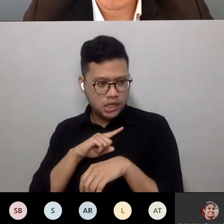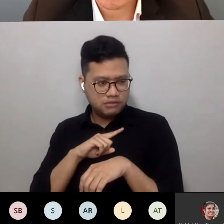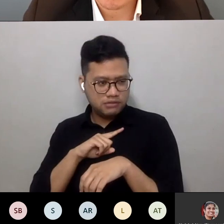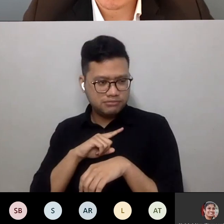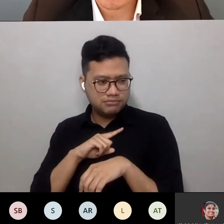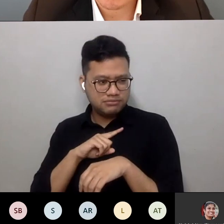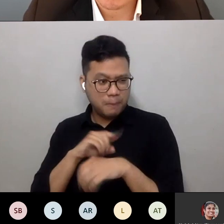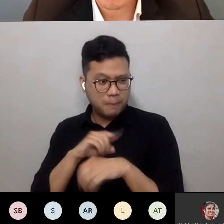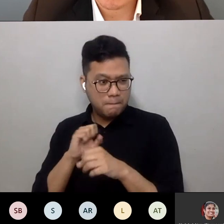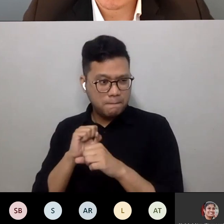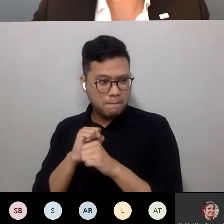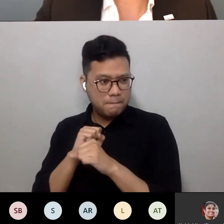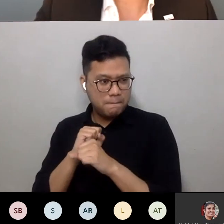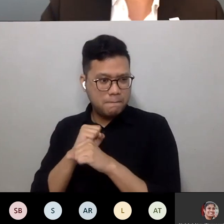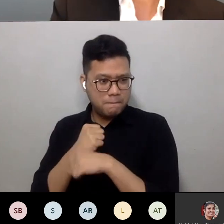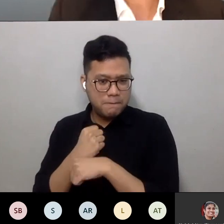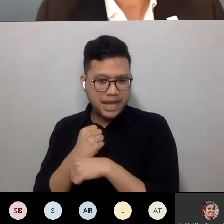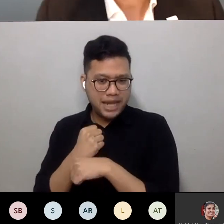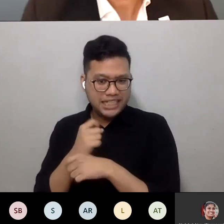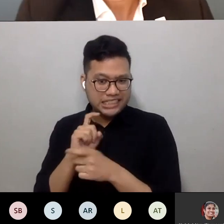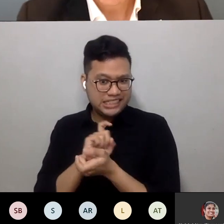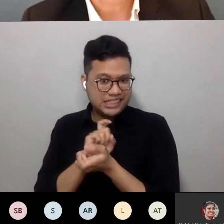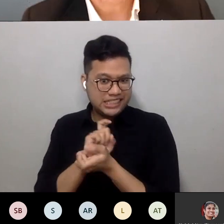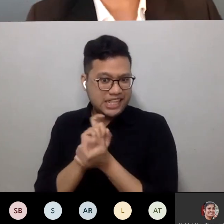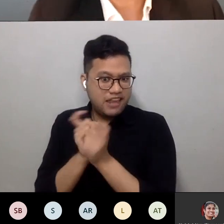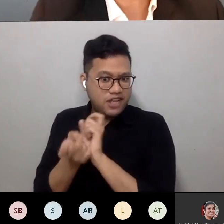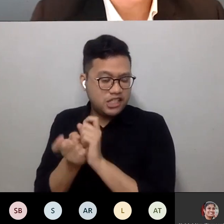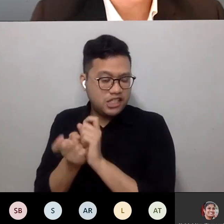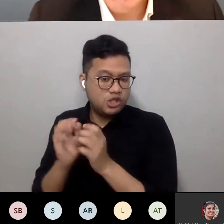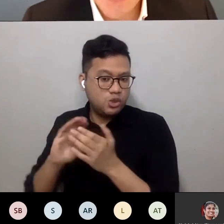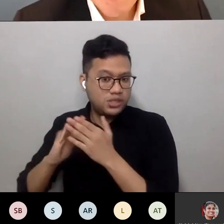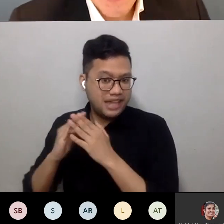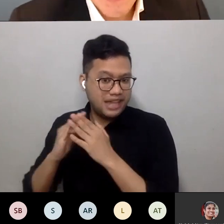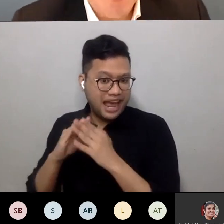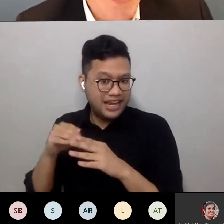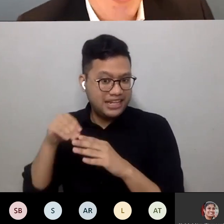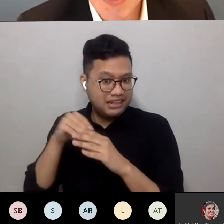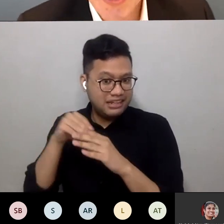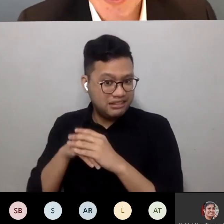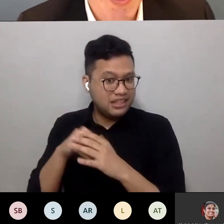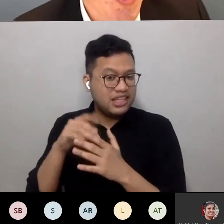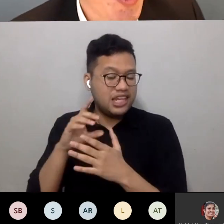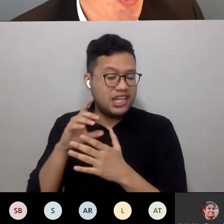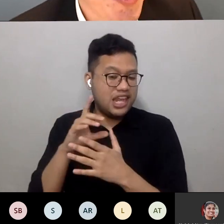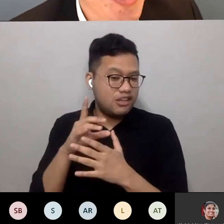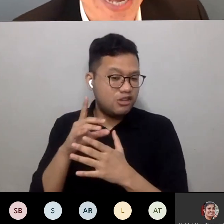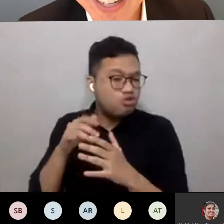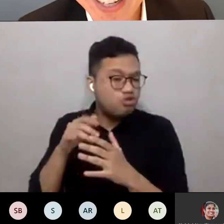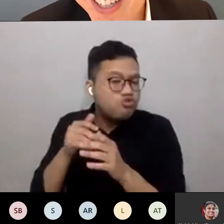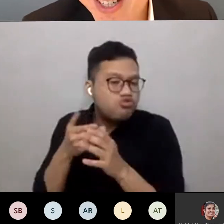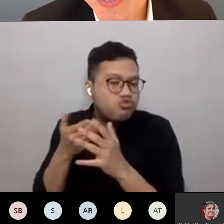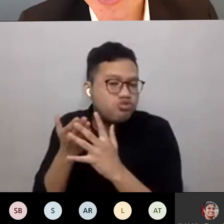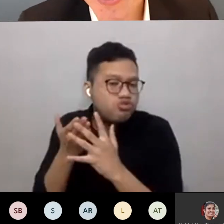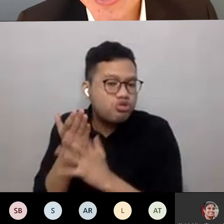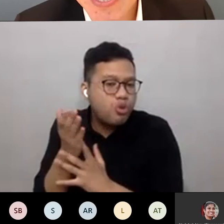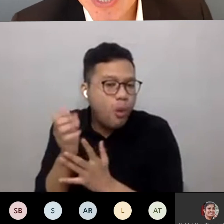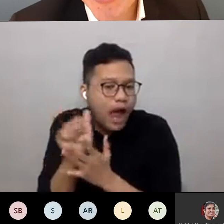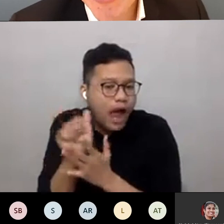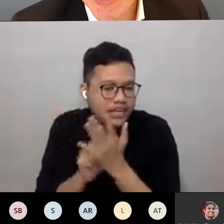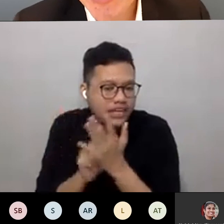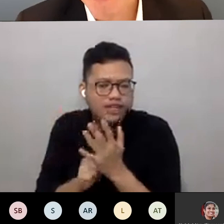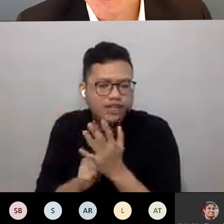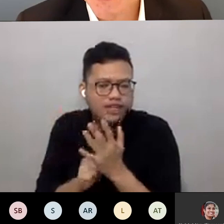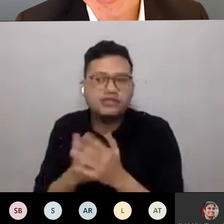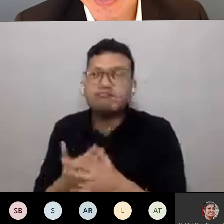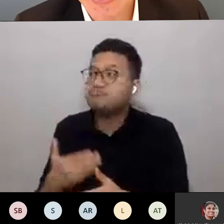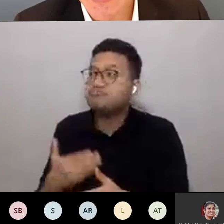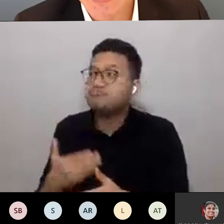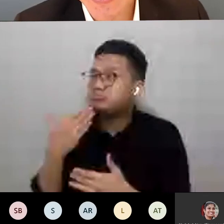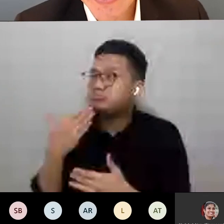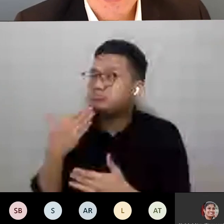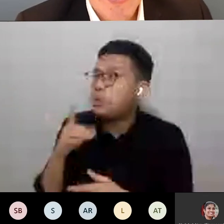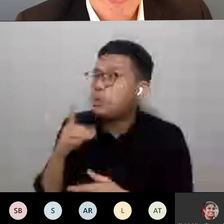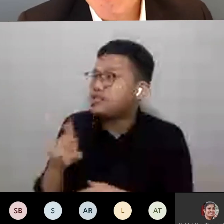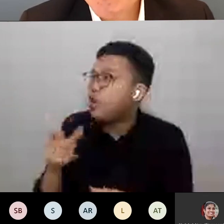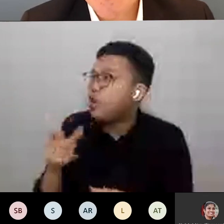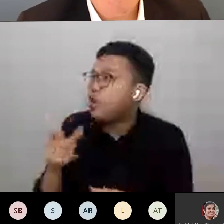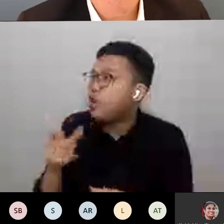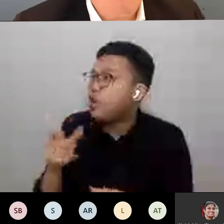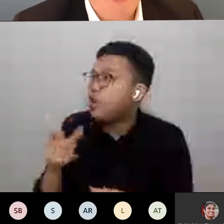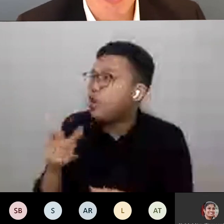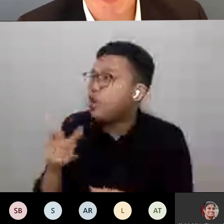society through architecture? That's a lovely question. Who was that? Can you just say your name? And